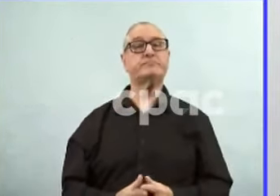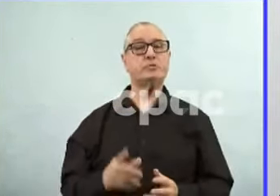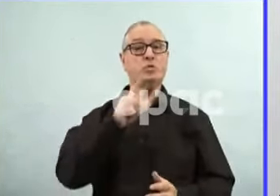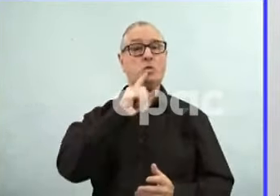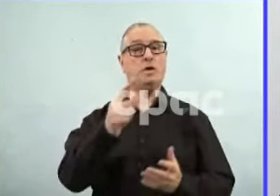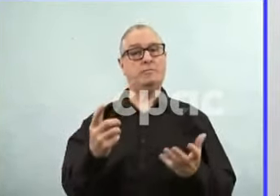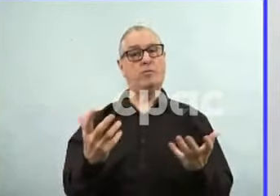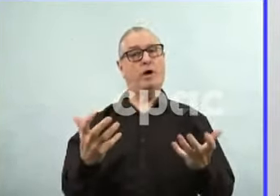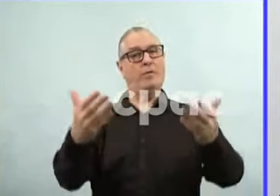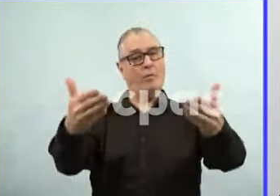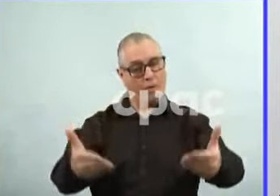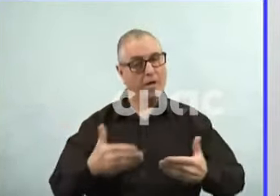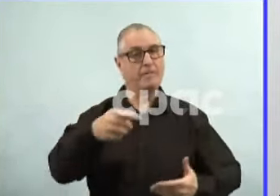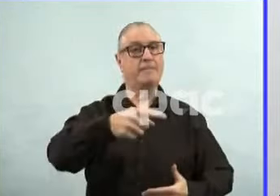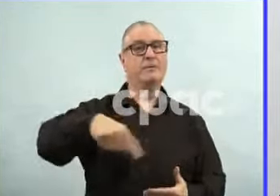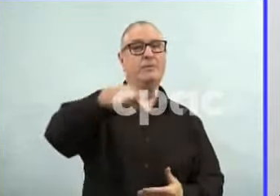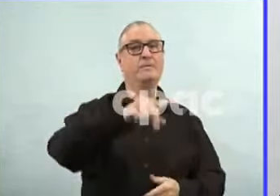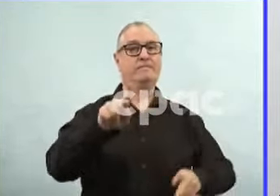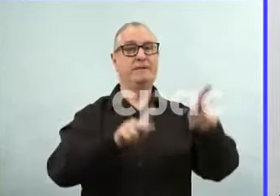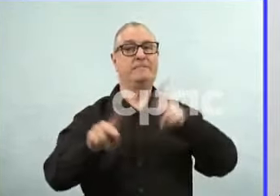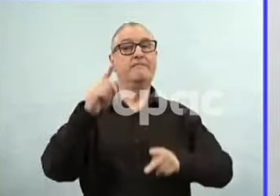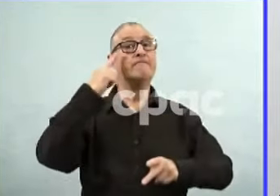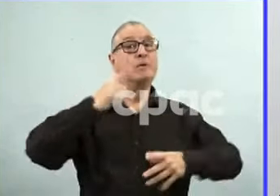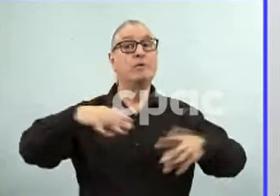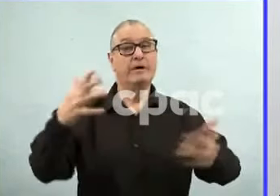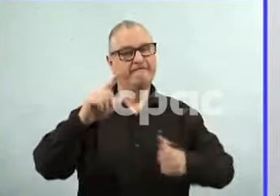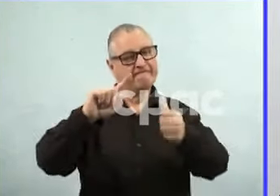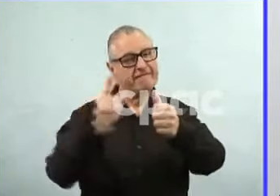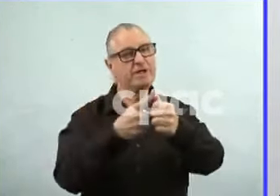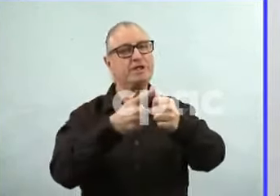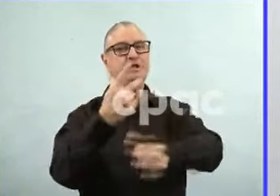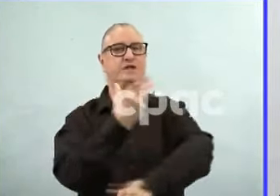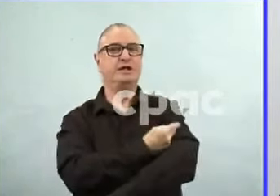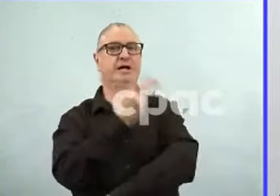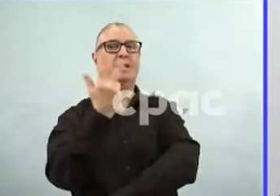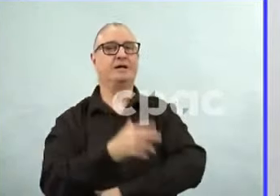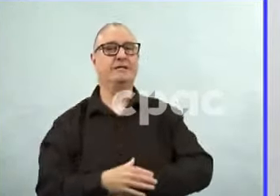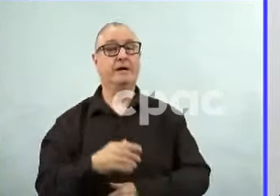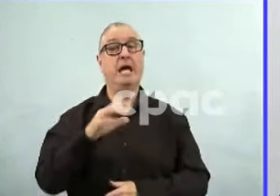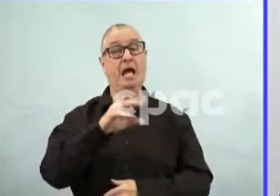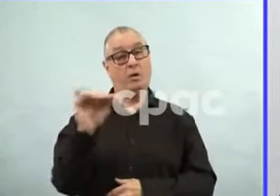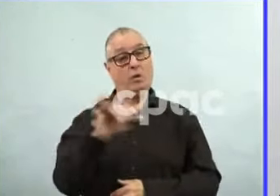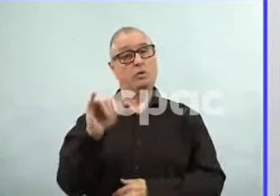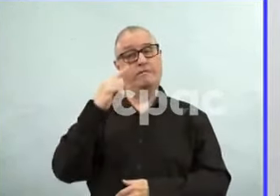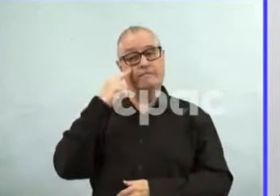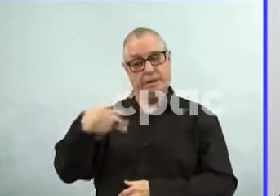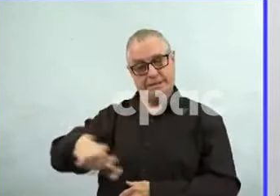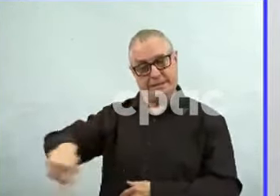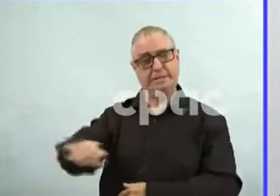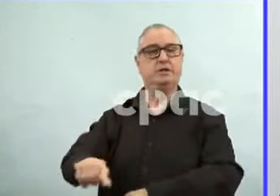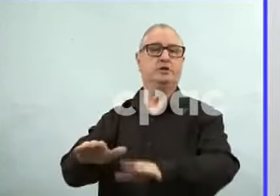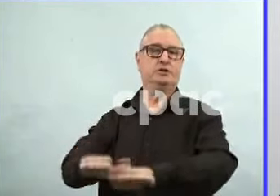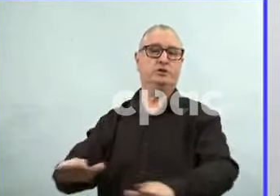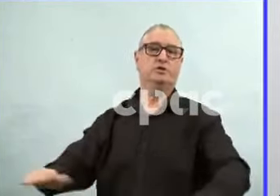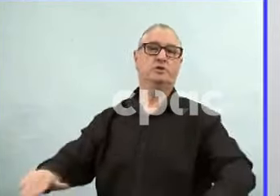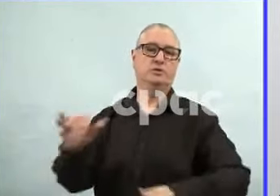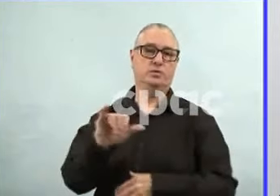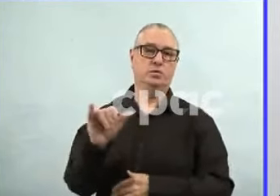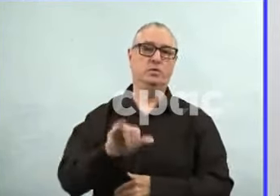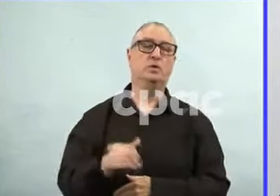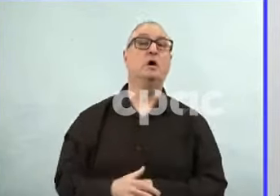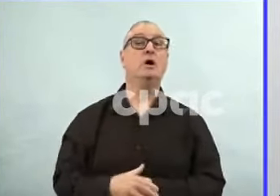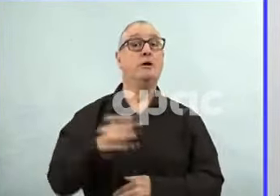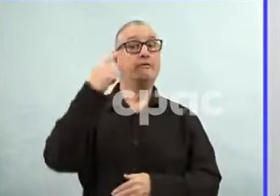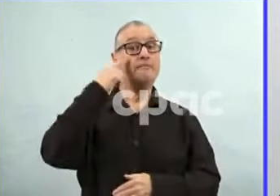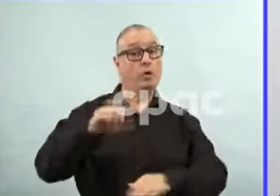dose. Some of them are also kids as well. The vaccine has only been available since the end of November for kids who are 5